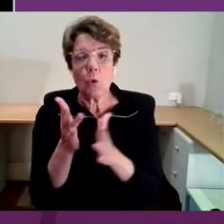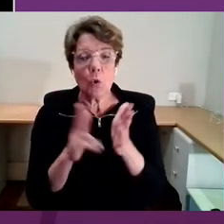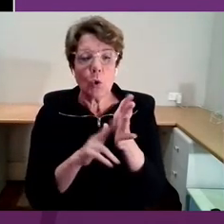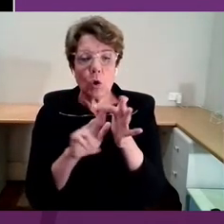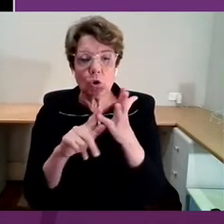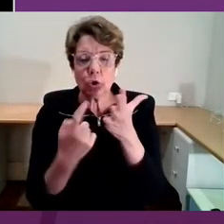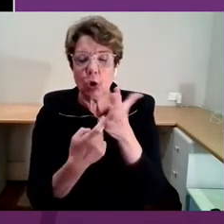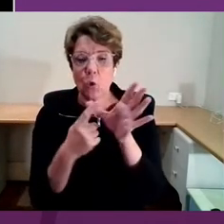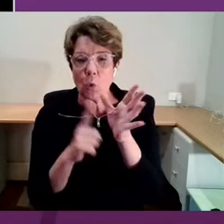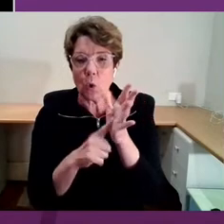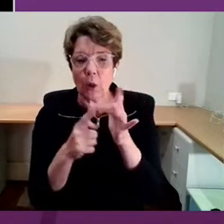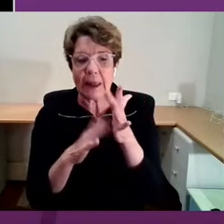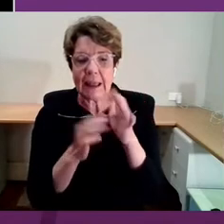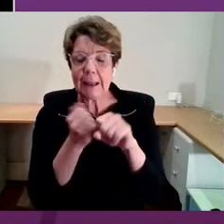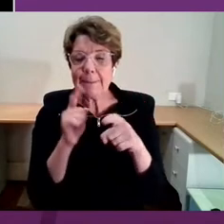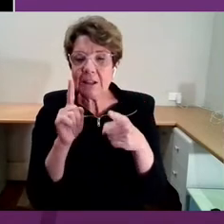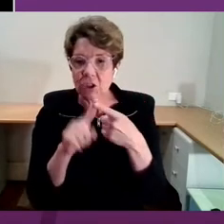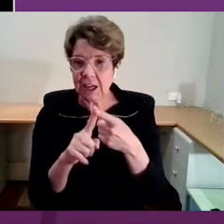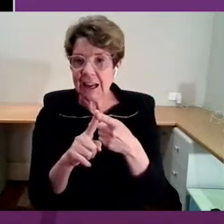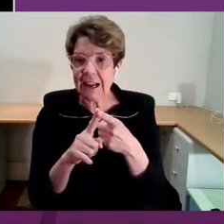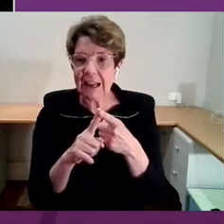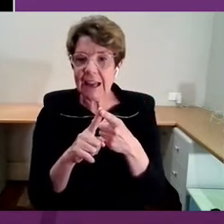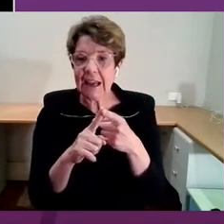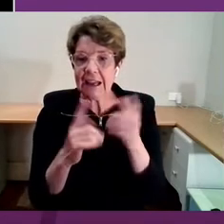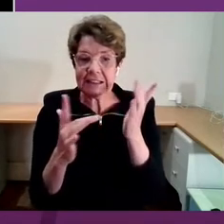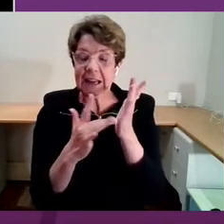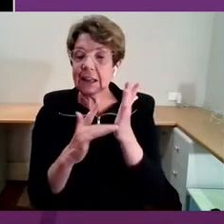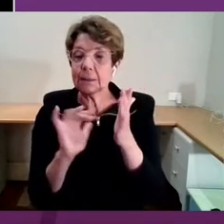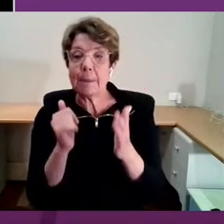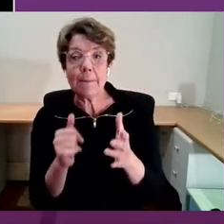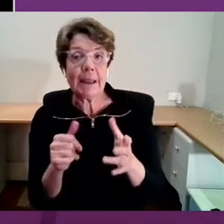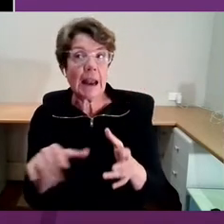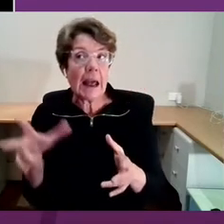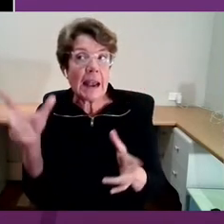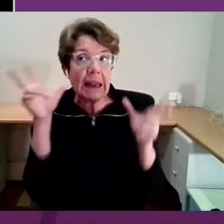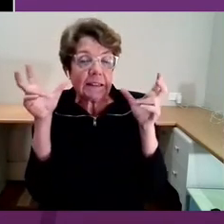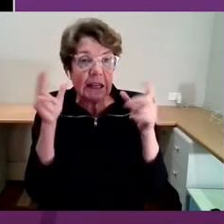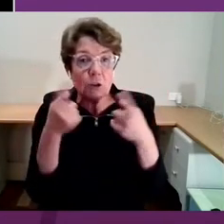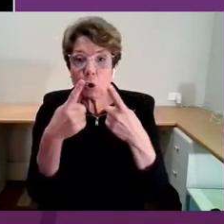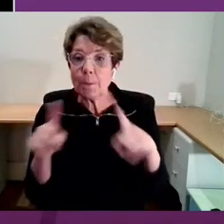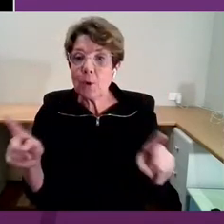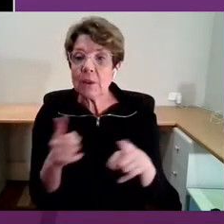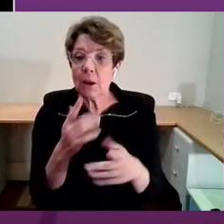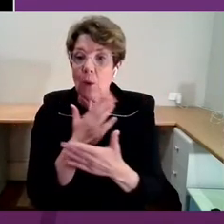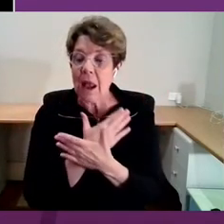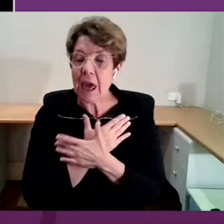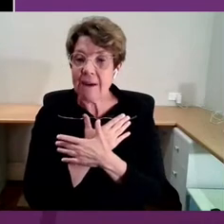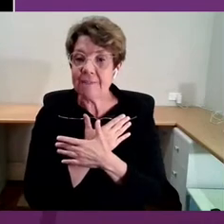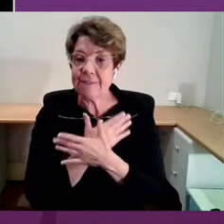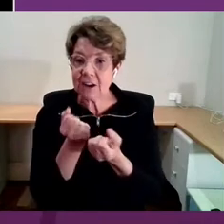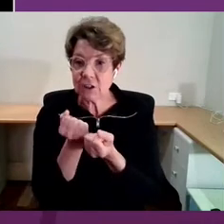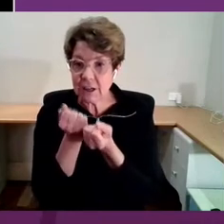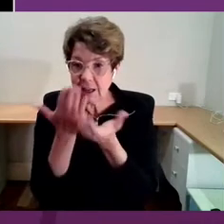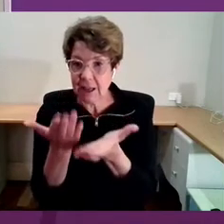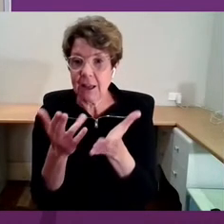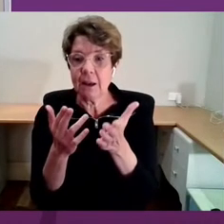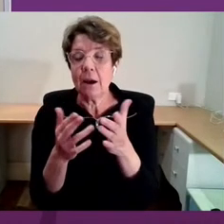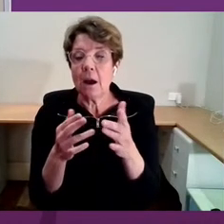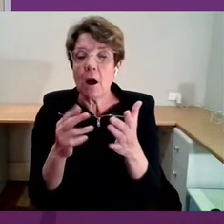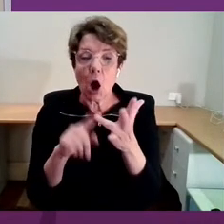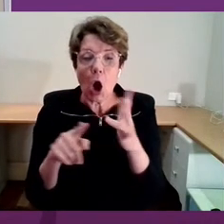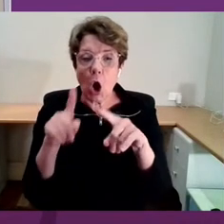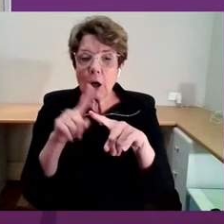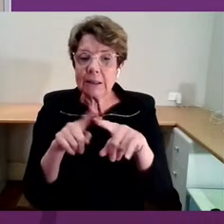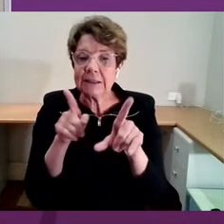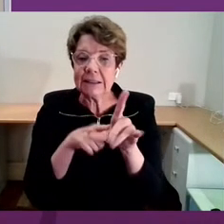would suggest that, for instance, listening to music we love promotes the release of the neuropeptide oxytocin or the love